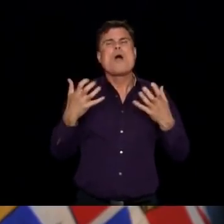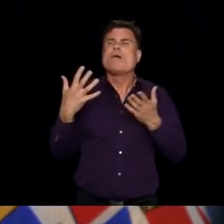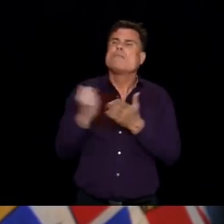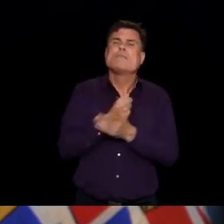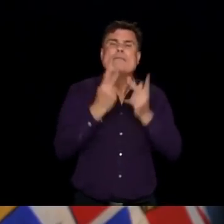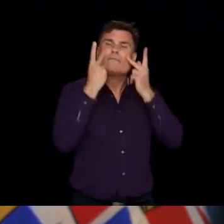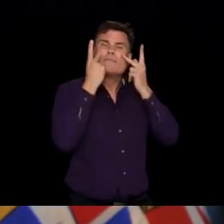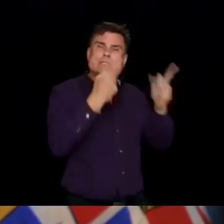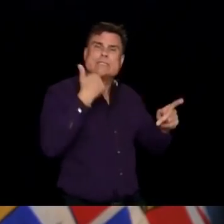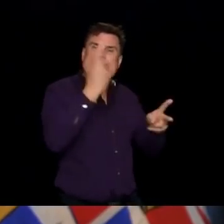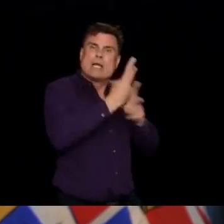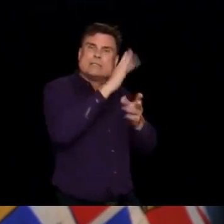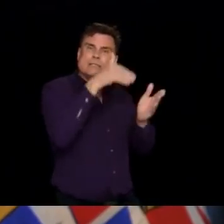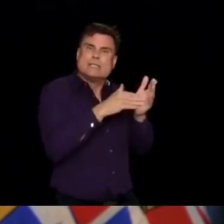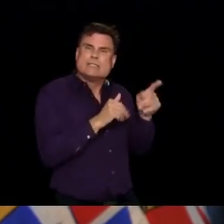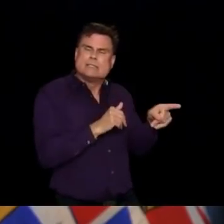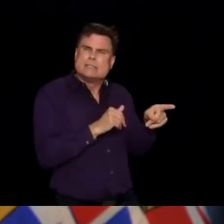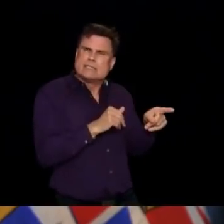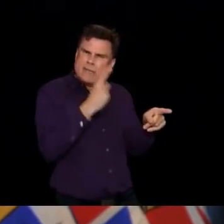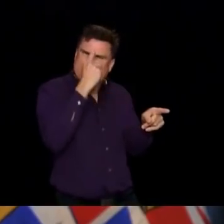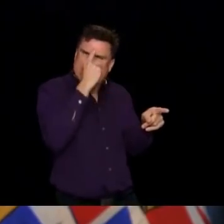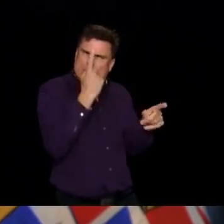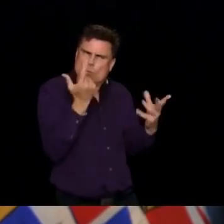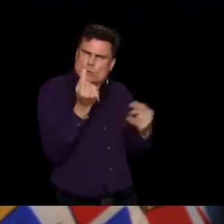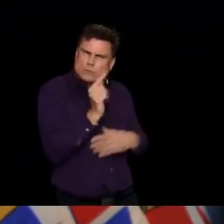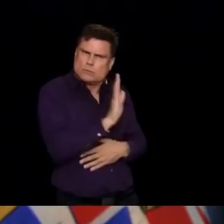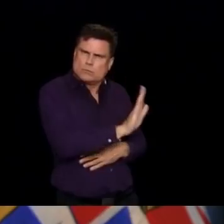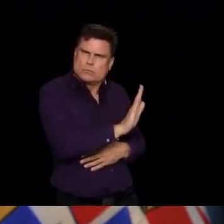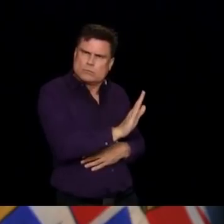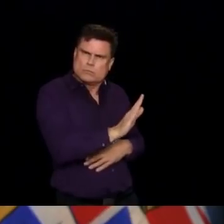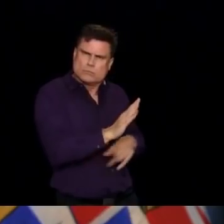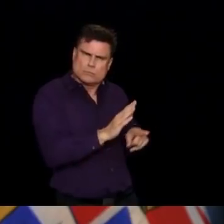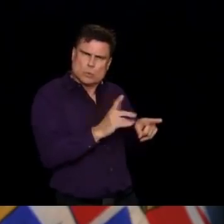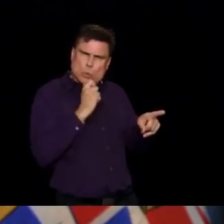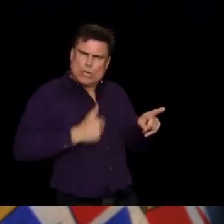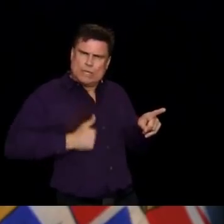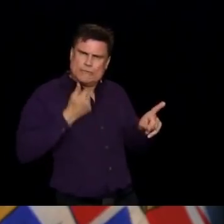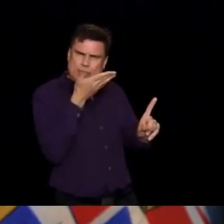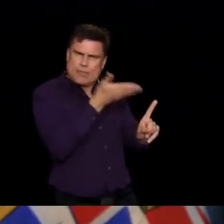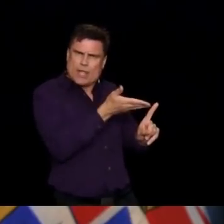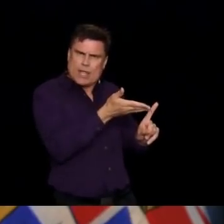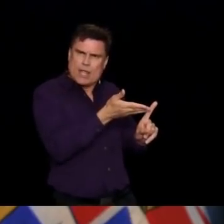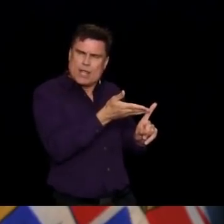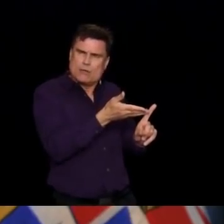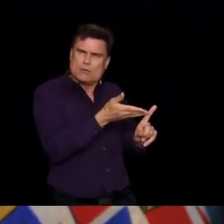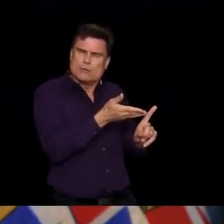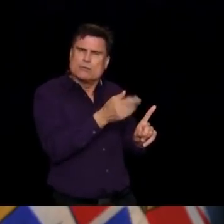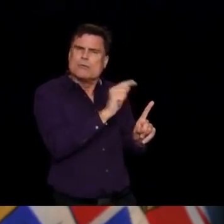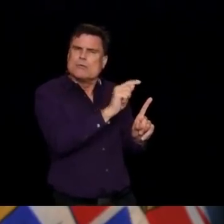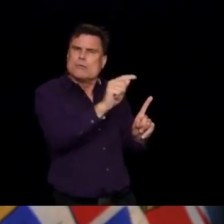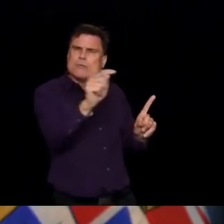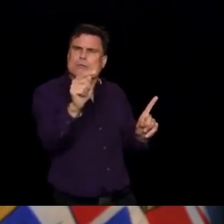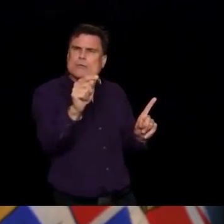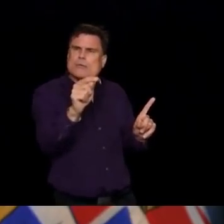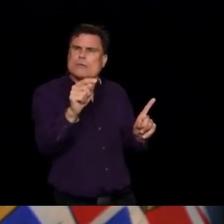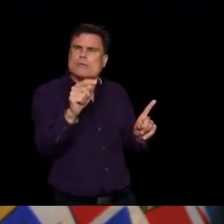-term care homes. And it really has been a progression. We've been opening up the surgery, we've been opening up our economy, we've been